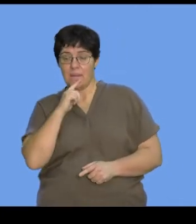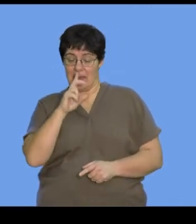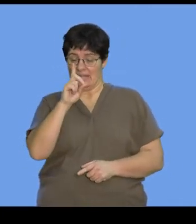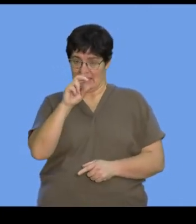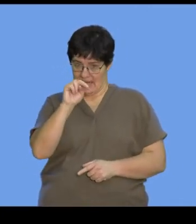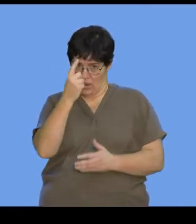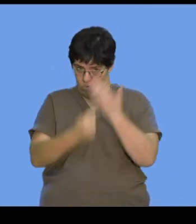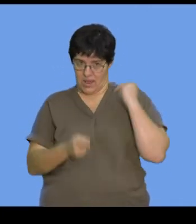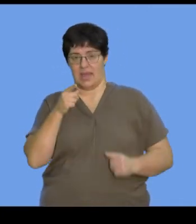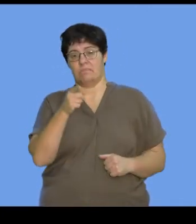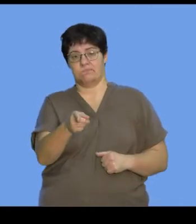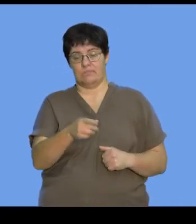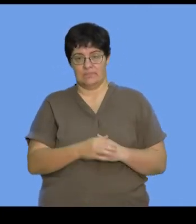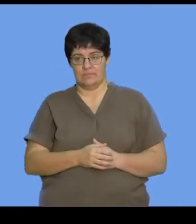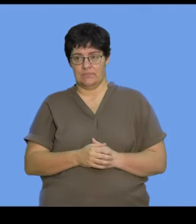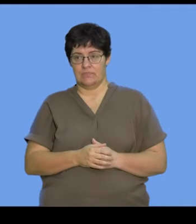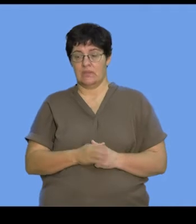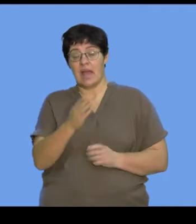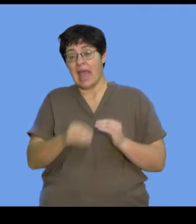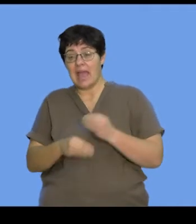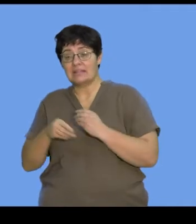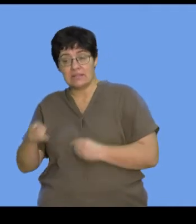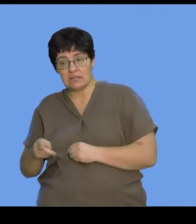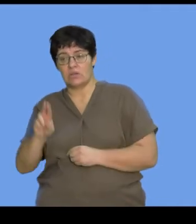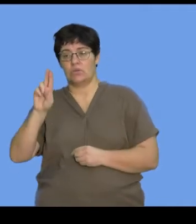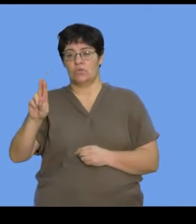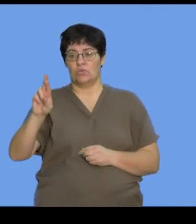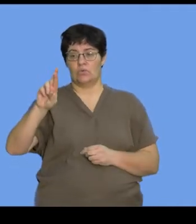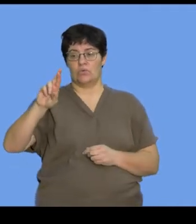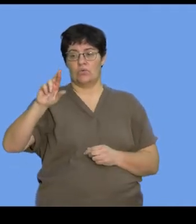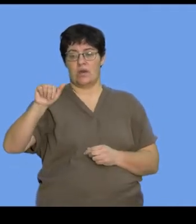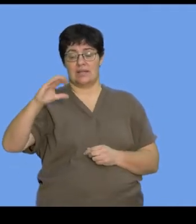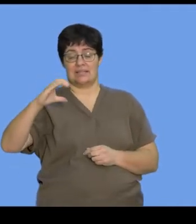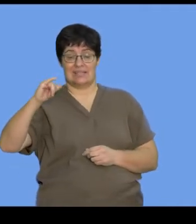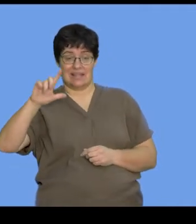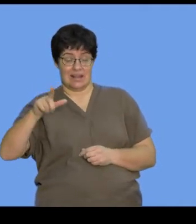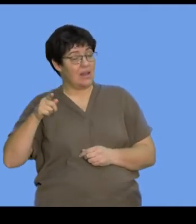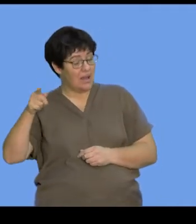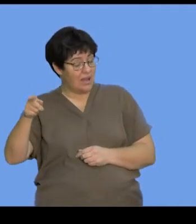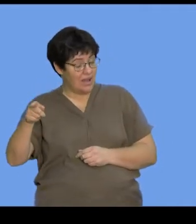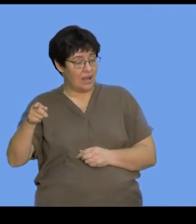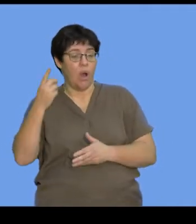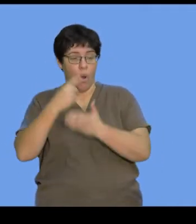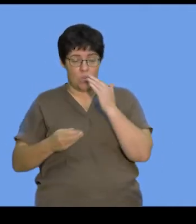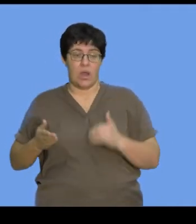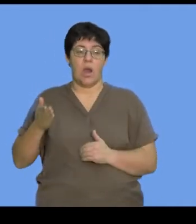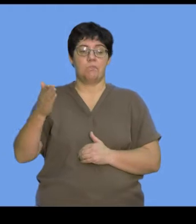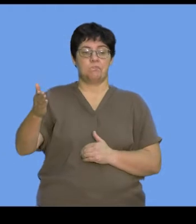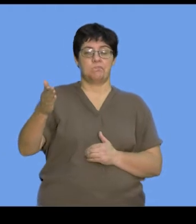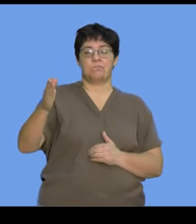DNA only. In addition to that, we've got uracil, which is a type of